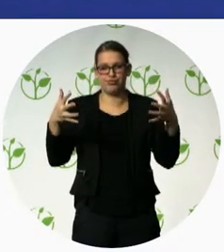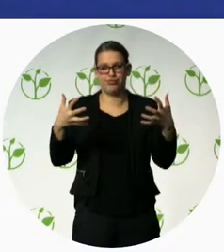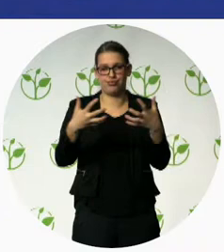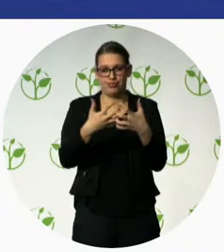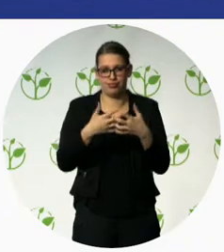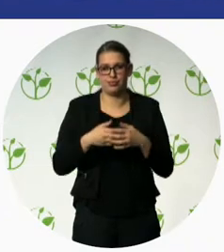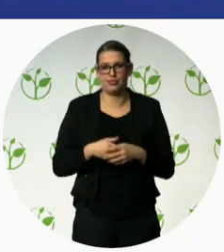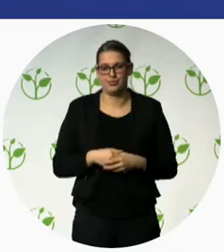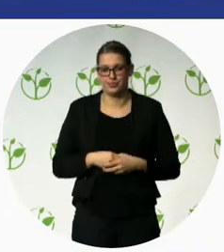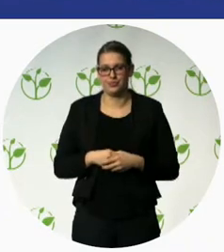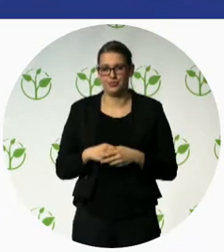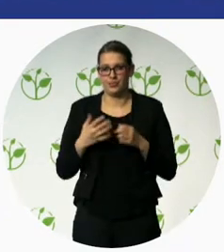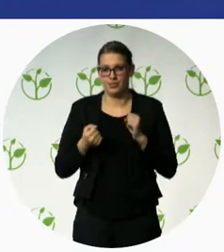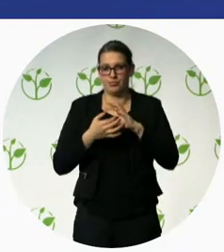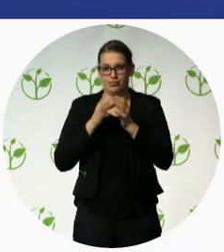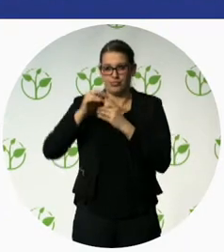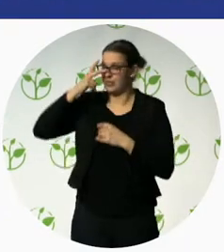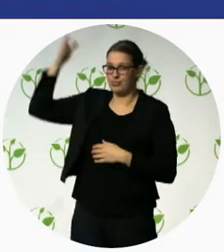used across 30 countries